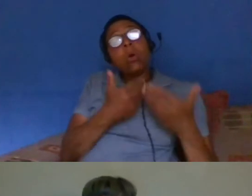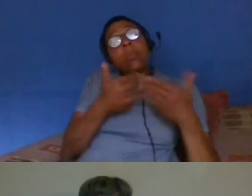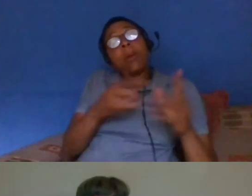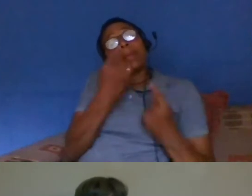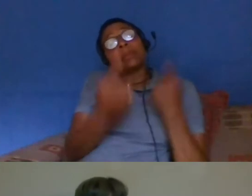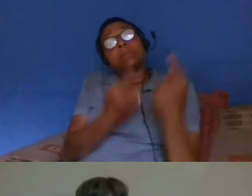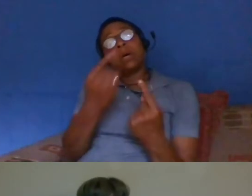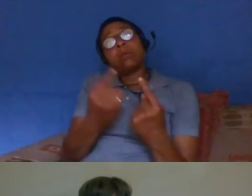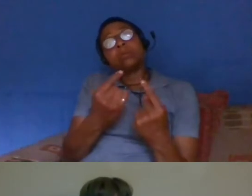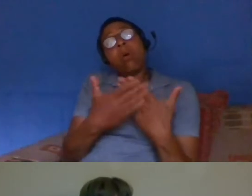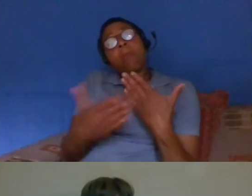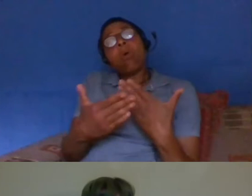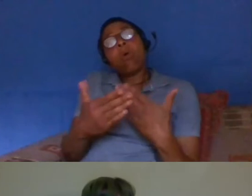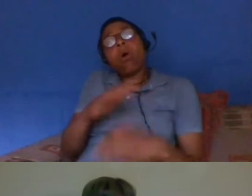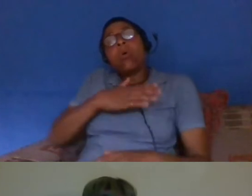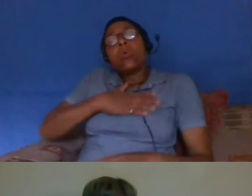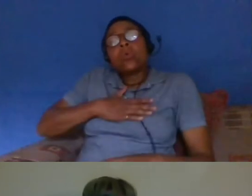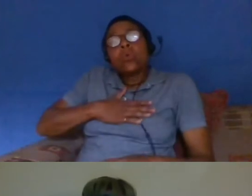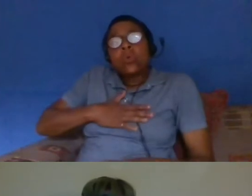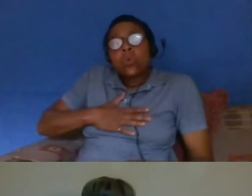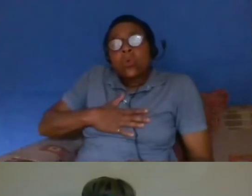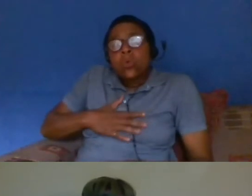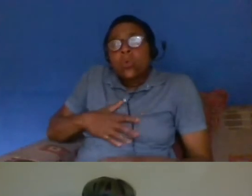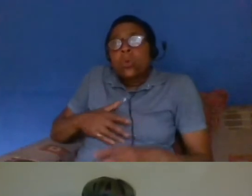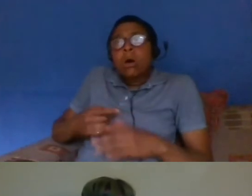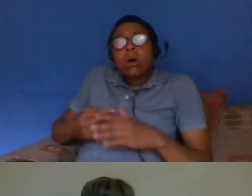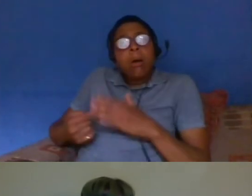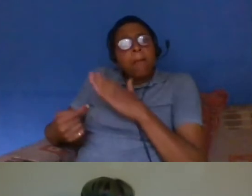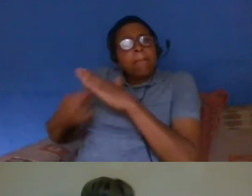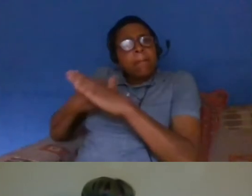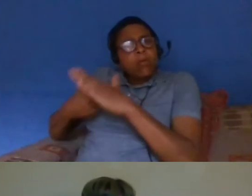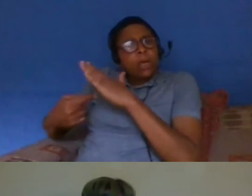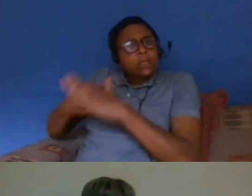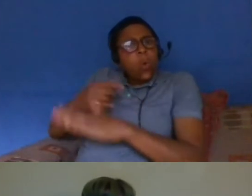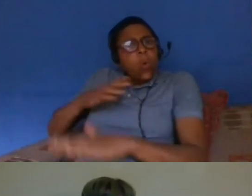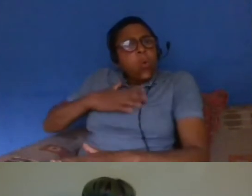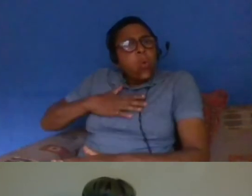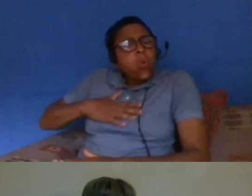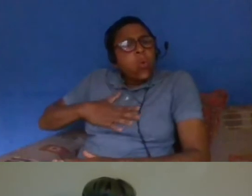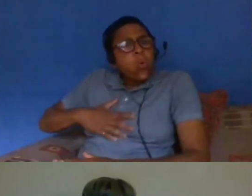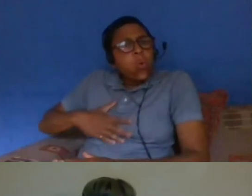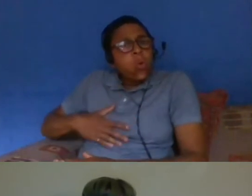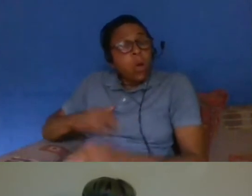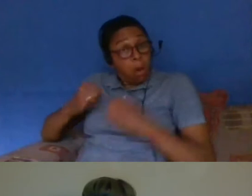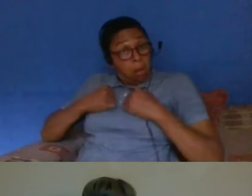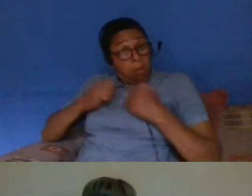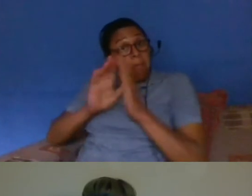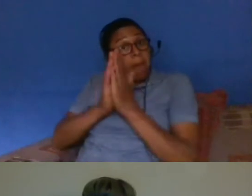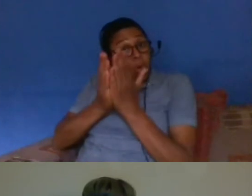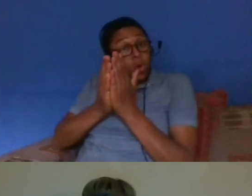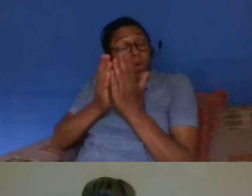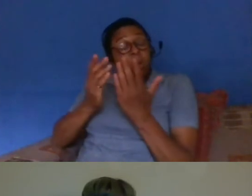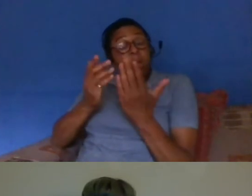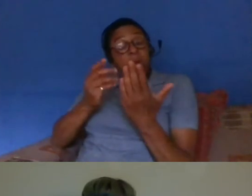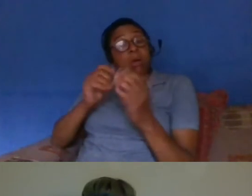now much more sympathetic to migration than it was previously um in the book the the publishers were very